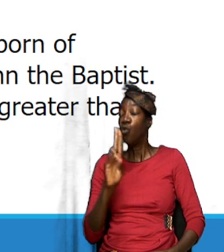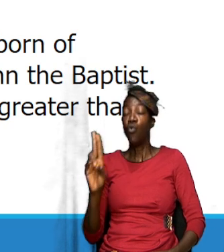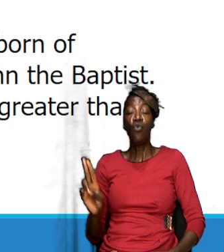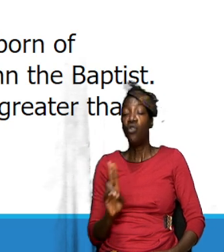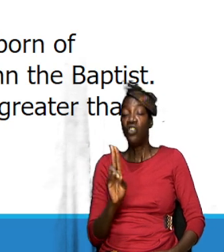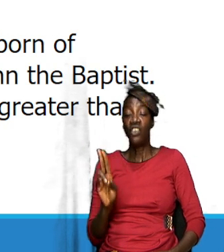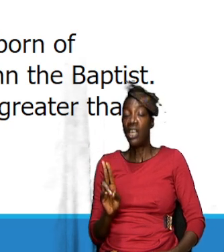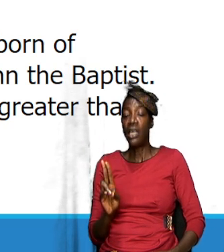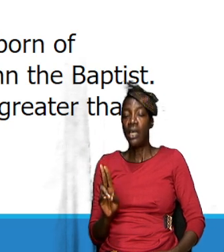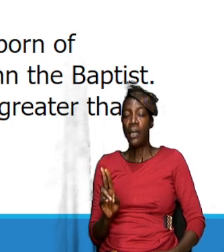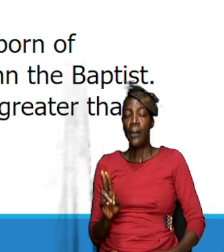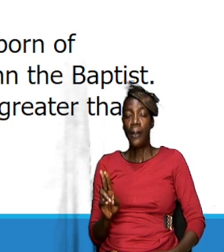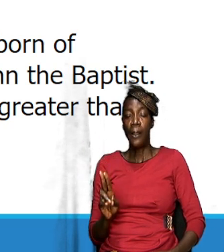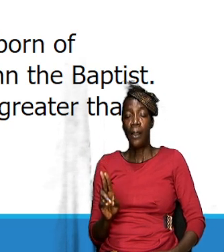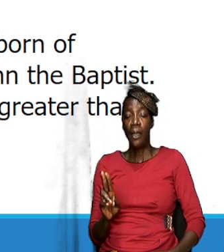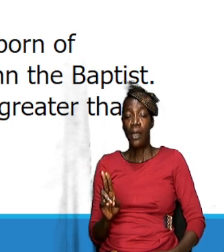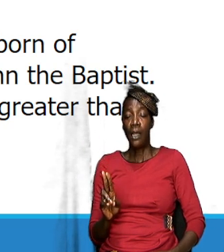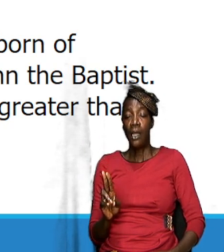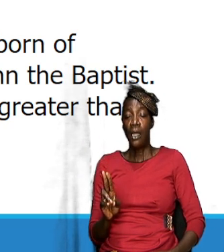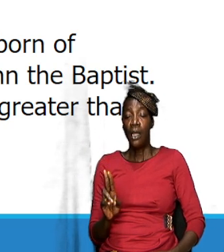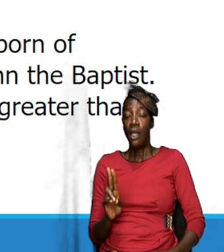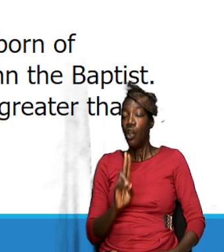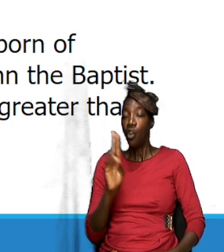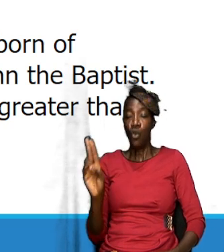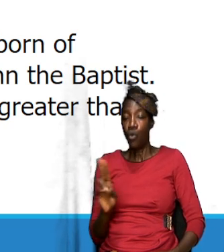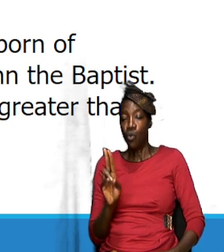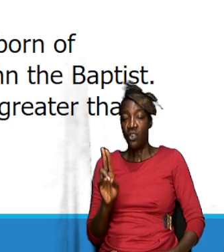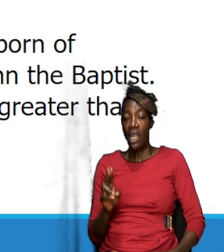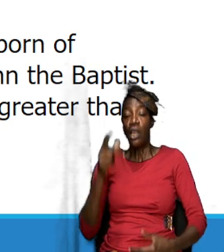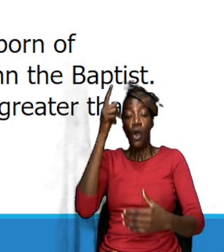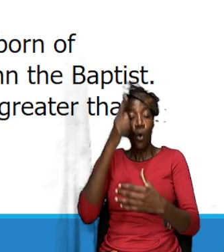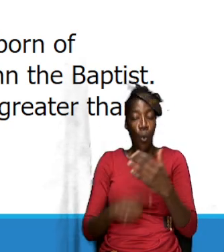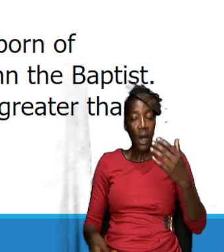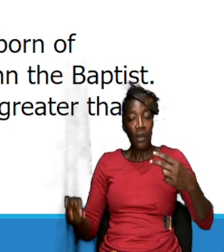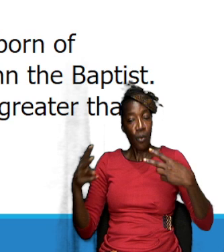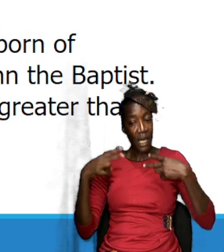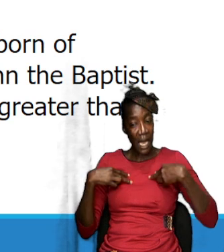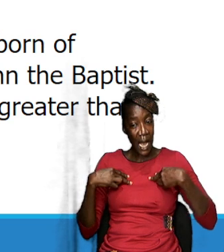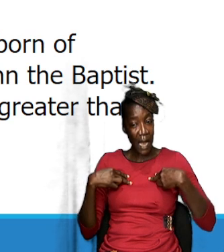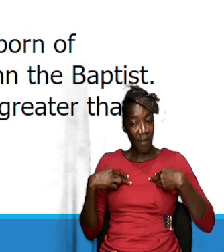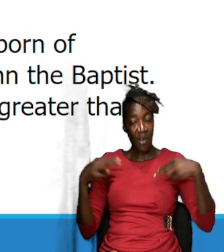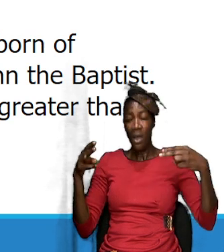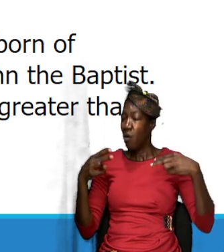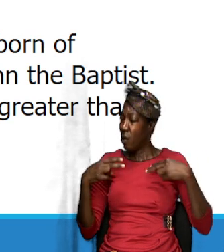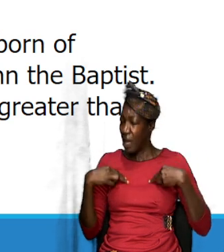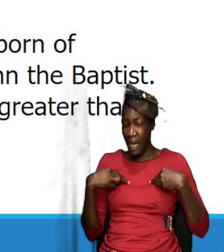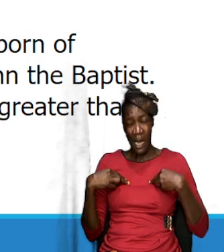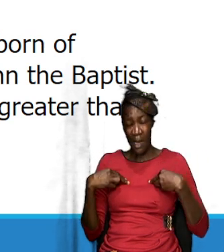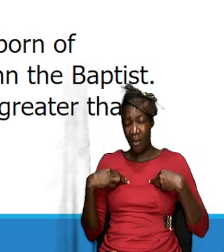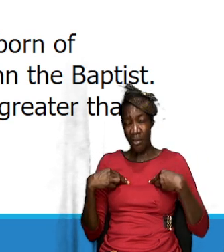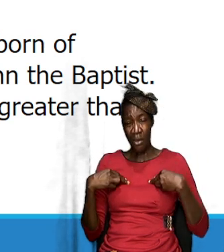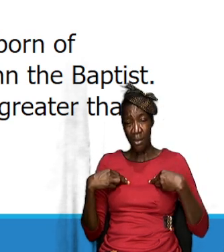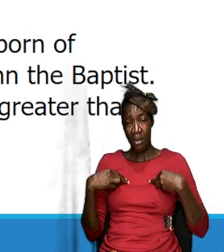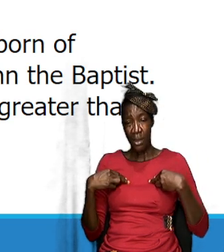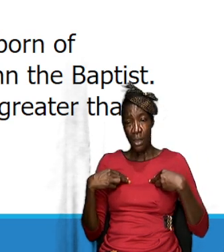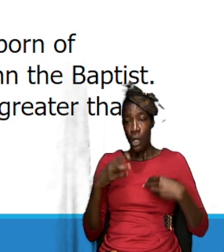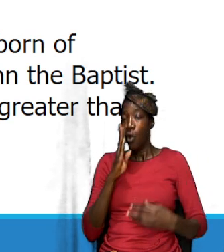full use of this potential that we have we have the potential to be